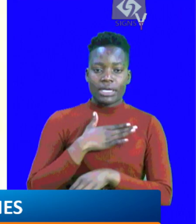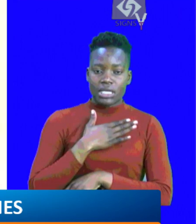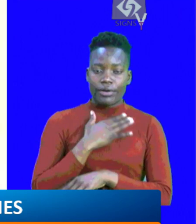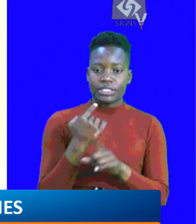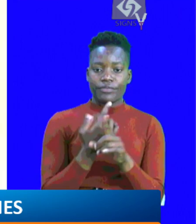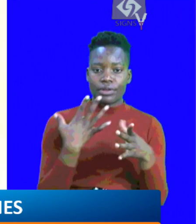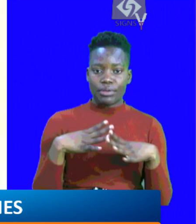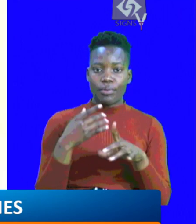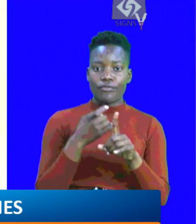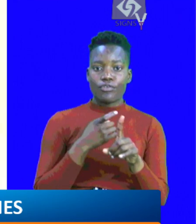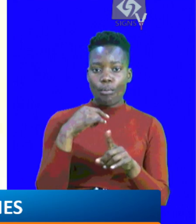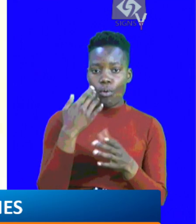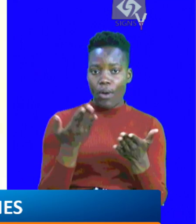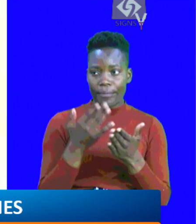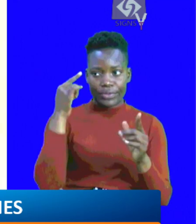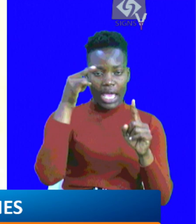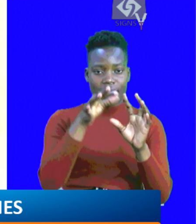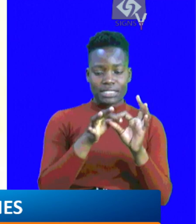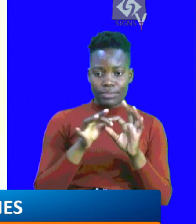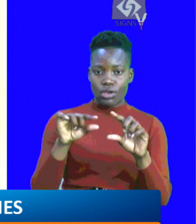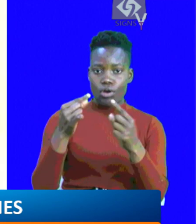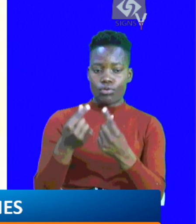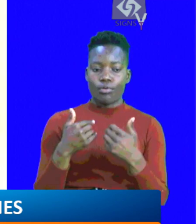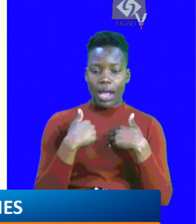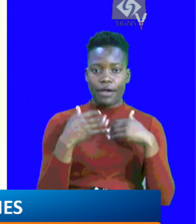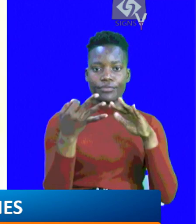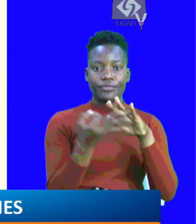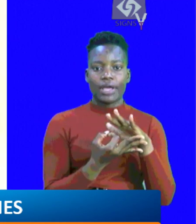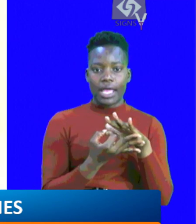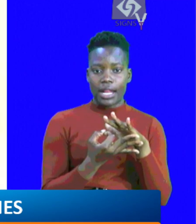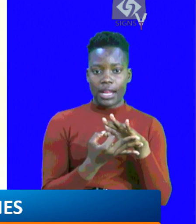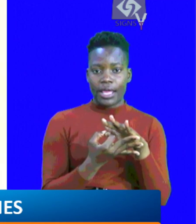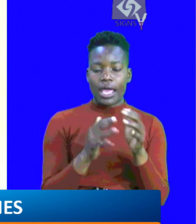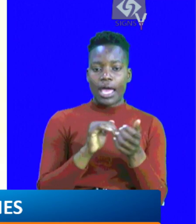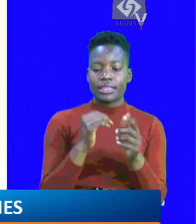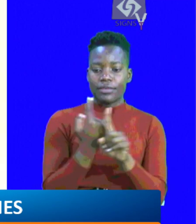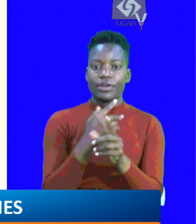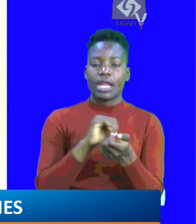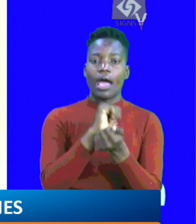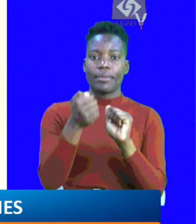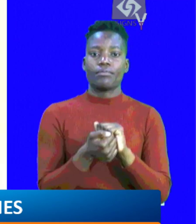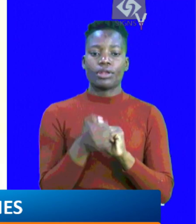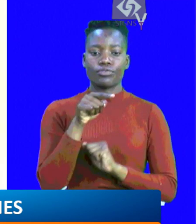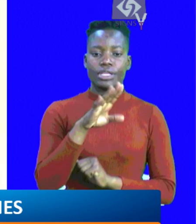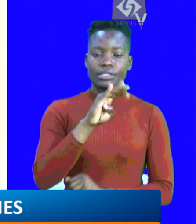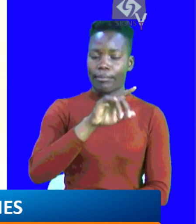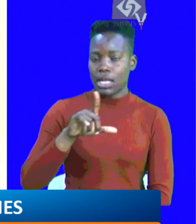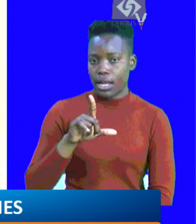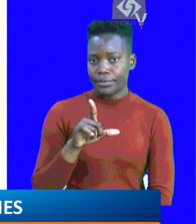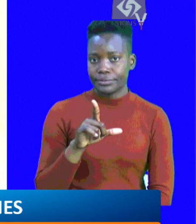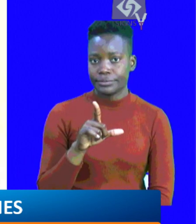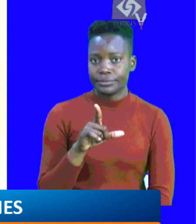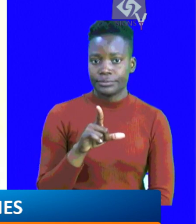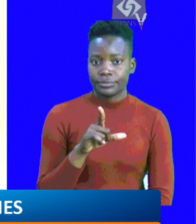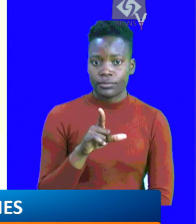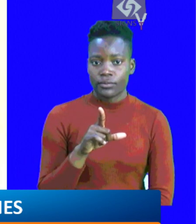A number of our members from the Azimula coalition have filed a raft of amendments